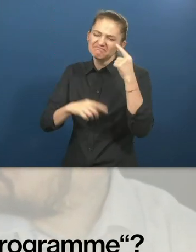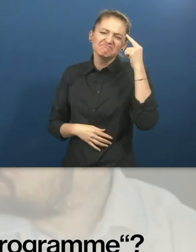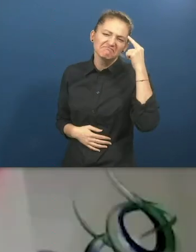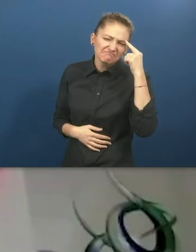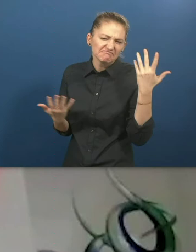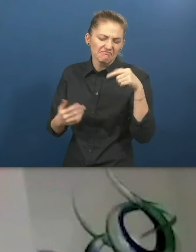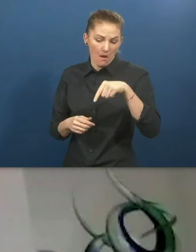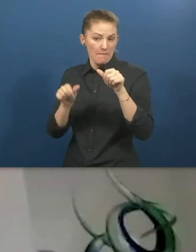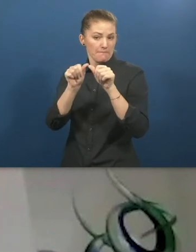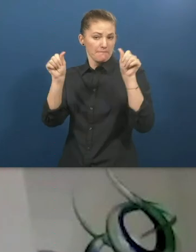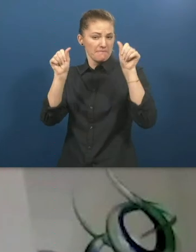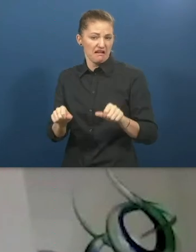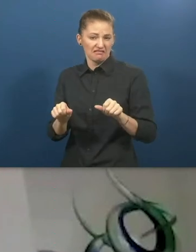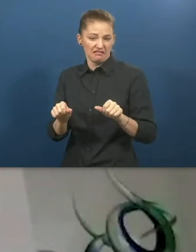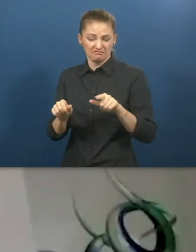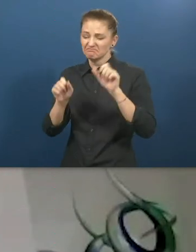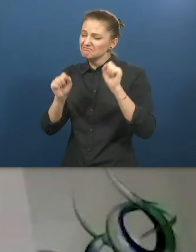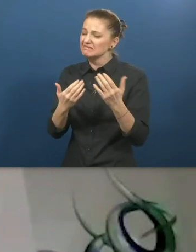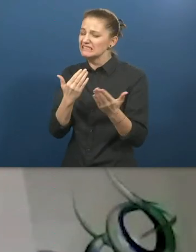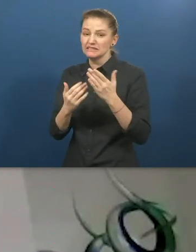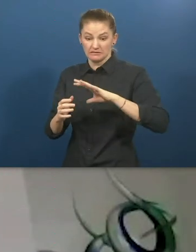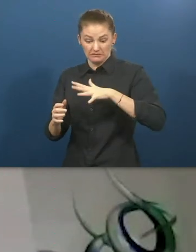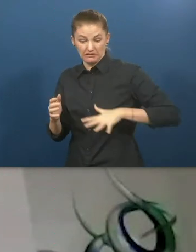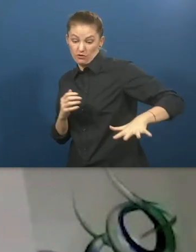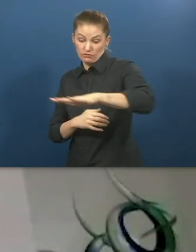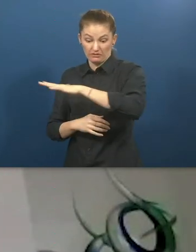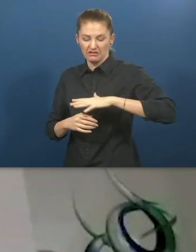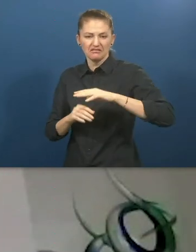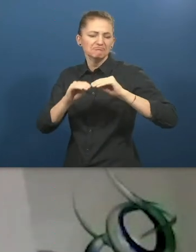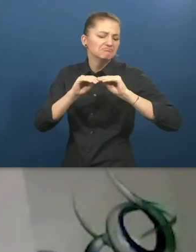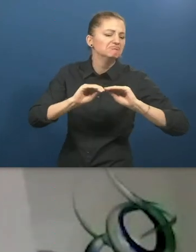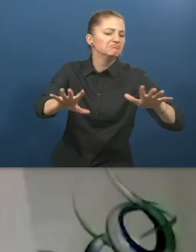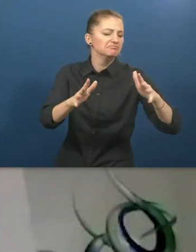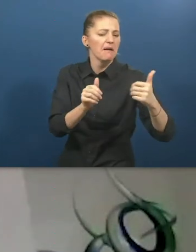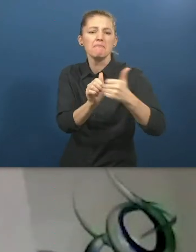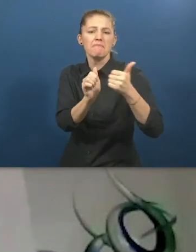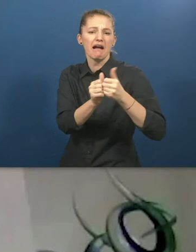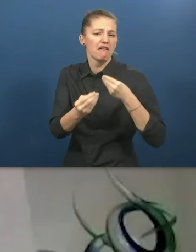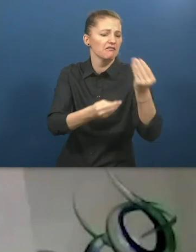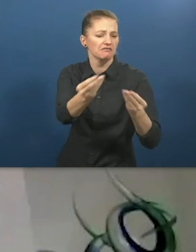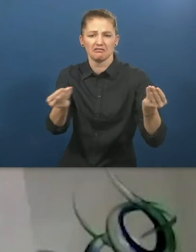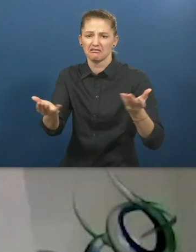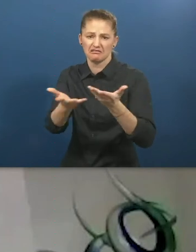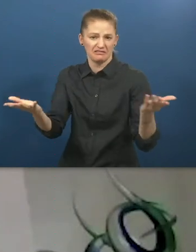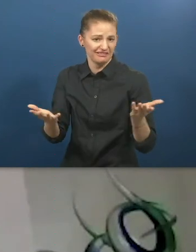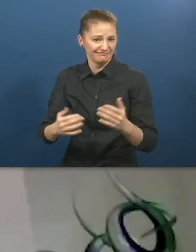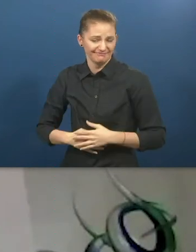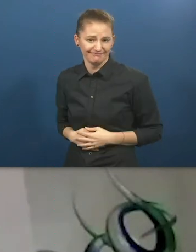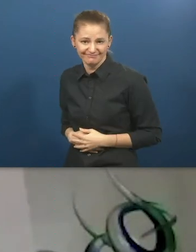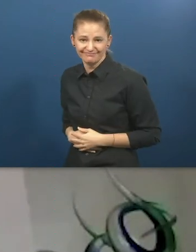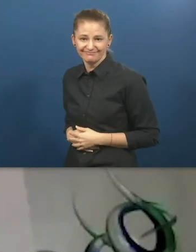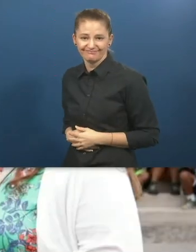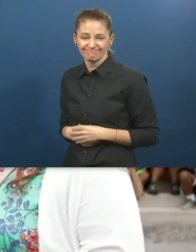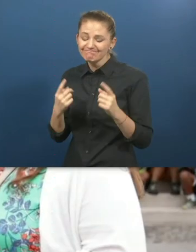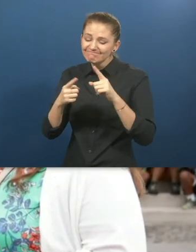We think the model is can easily be shared with our partners